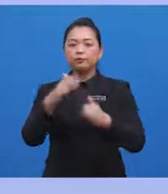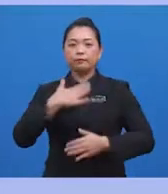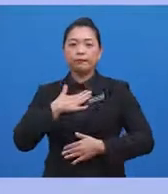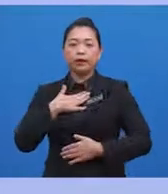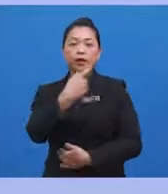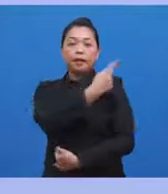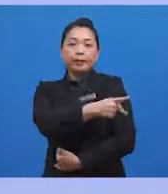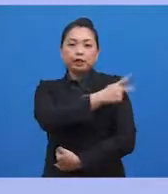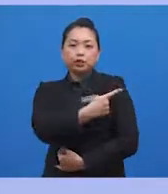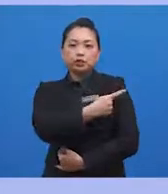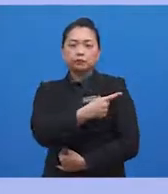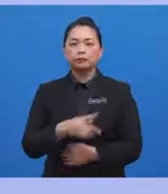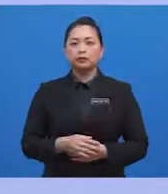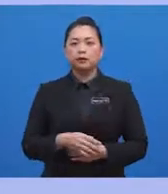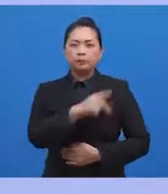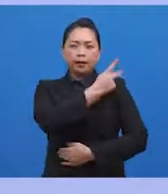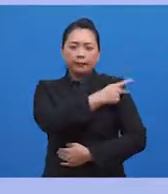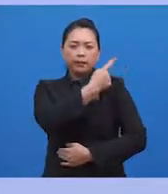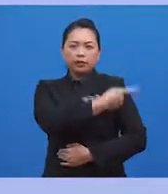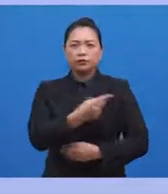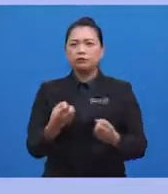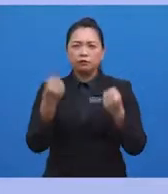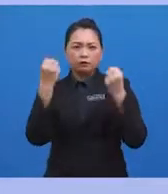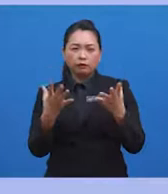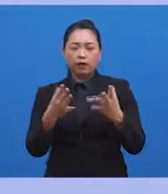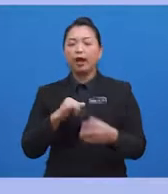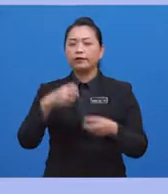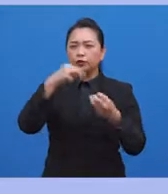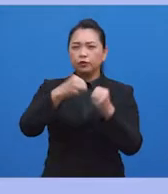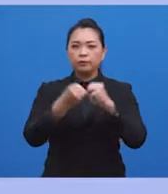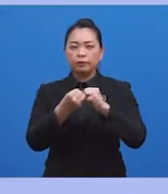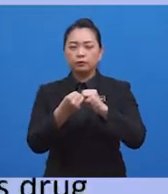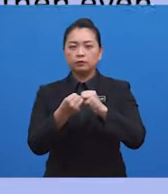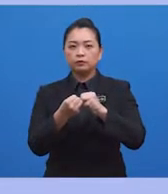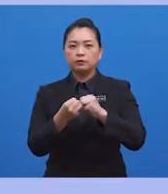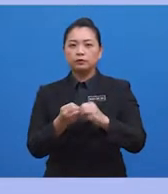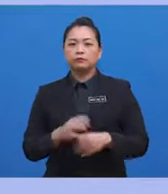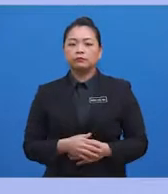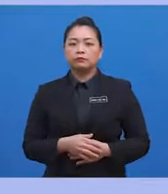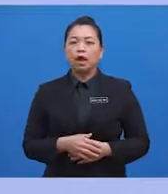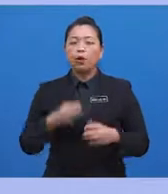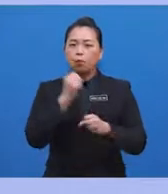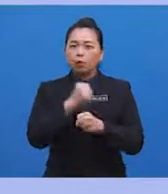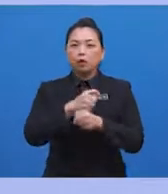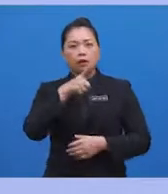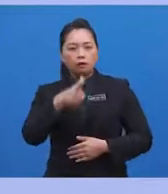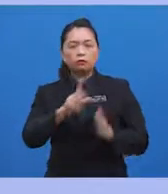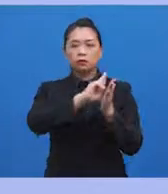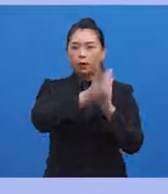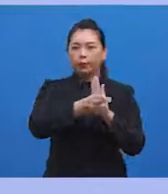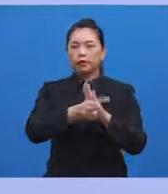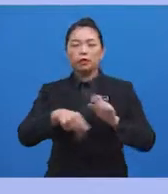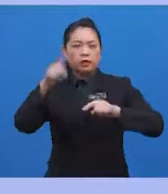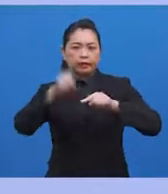My patient load grew exponentially and I had trouble keeping pace. I was working long hours and was unable